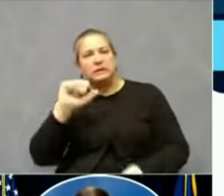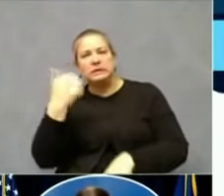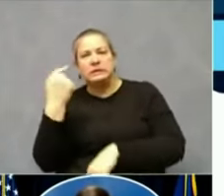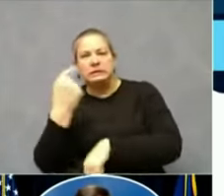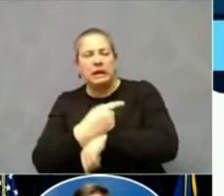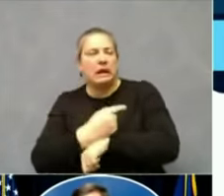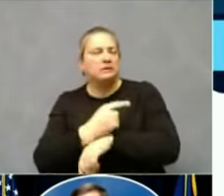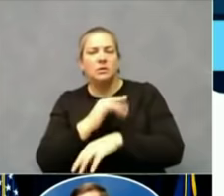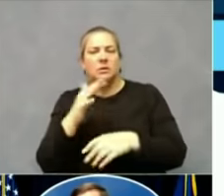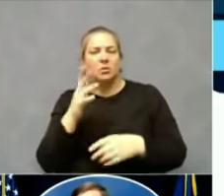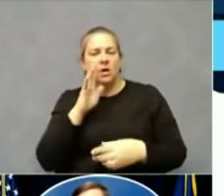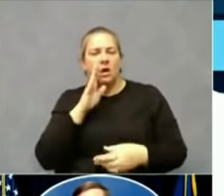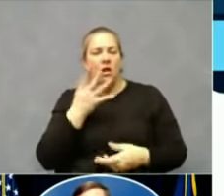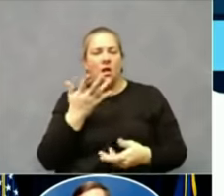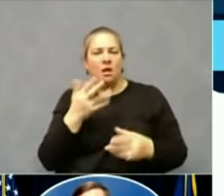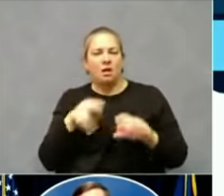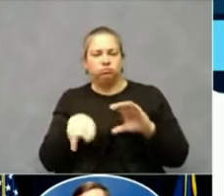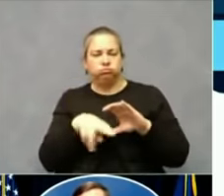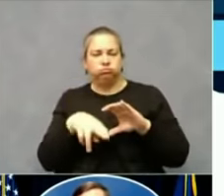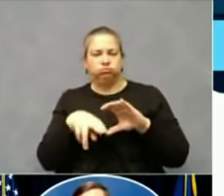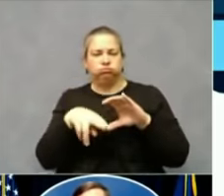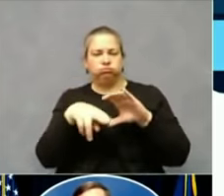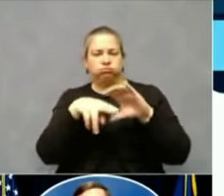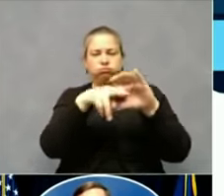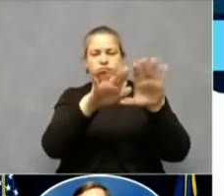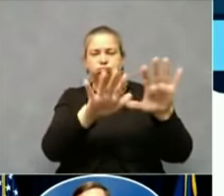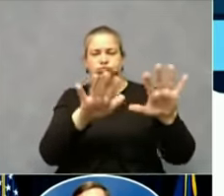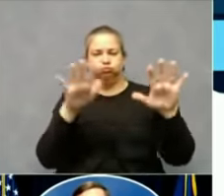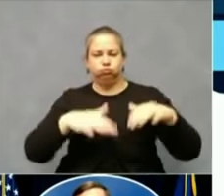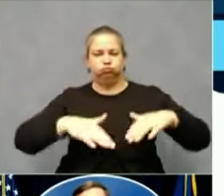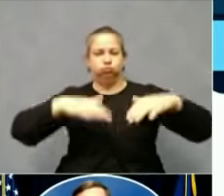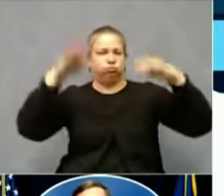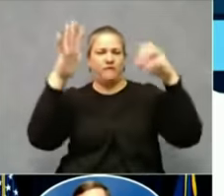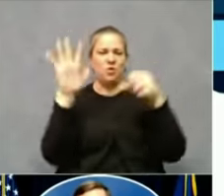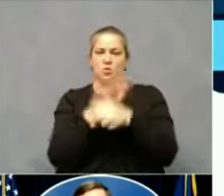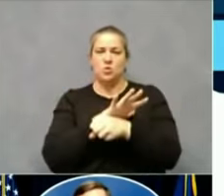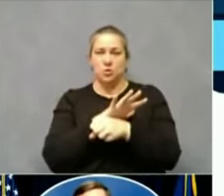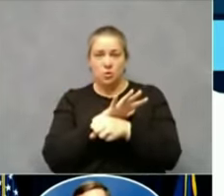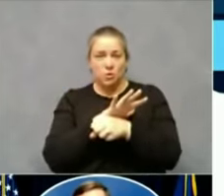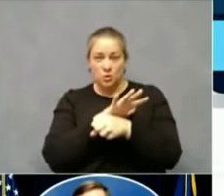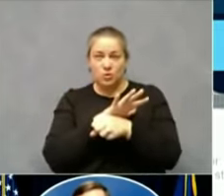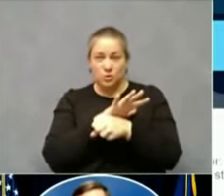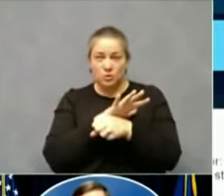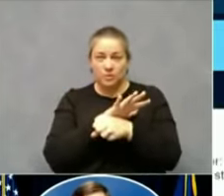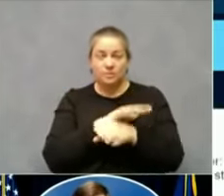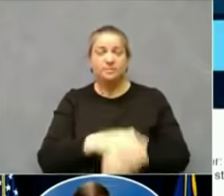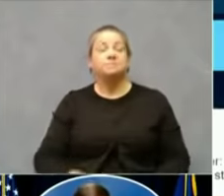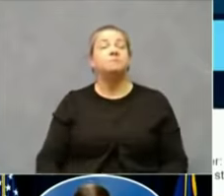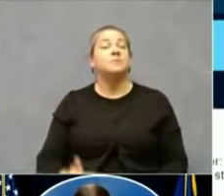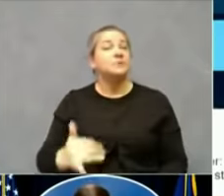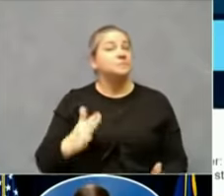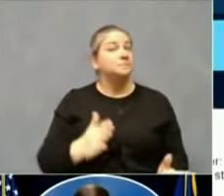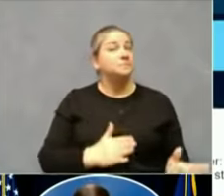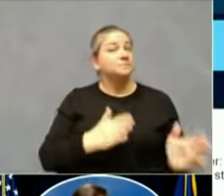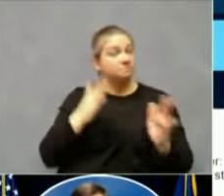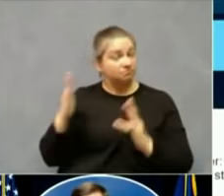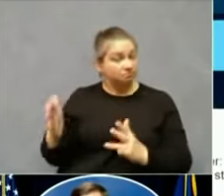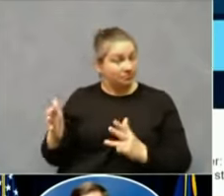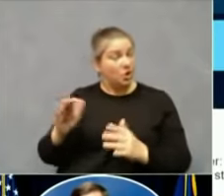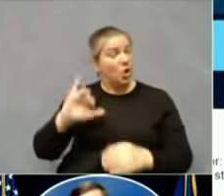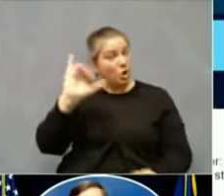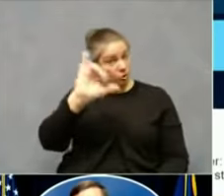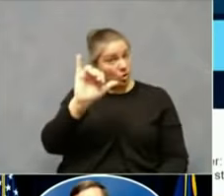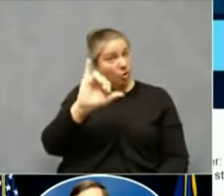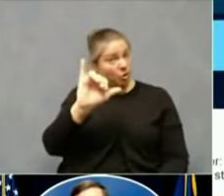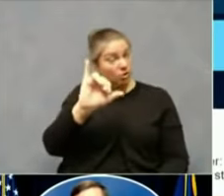And then what we see is it can hit areas that don't have as many beds and hurt.